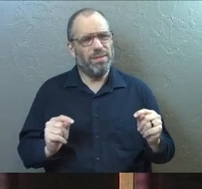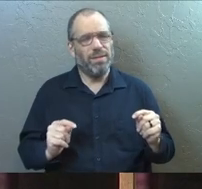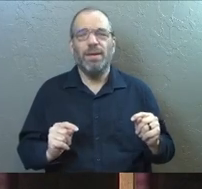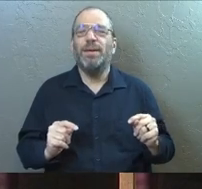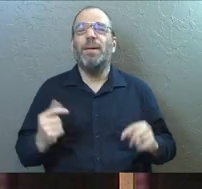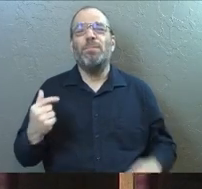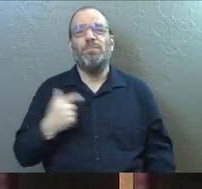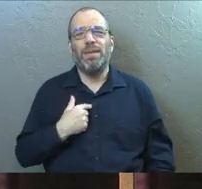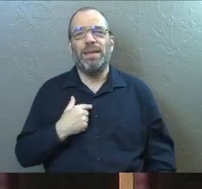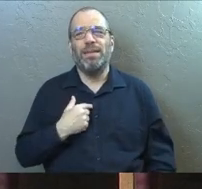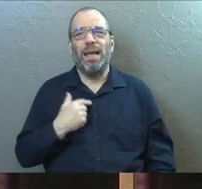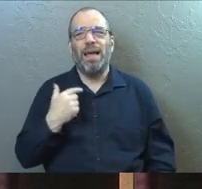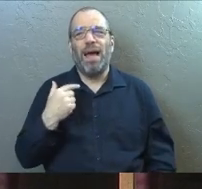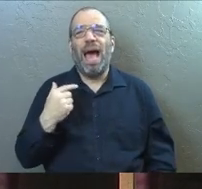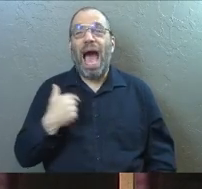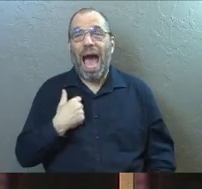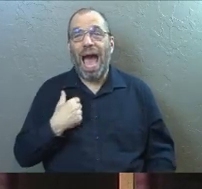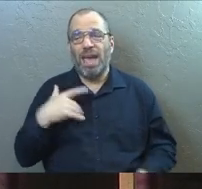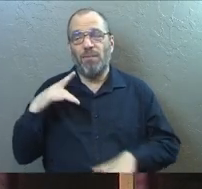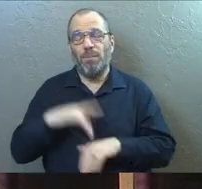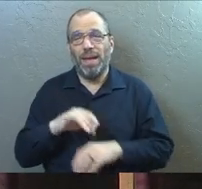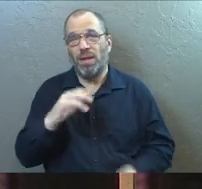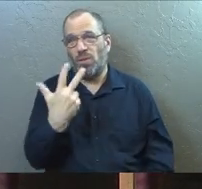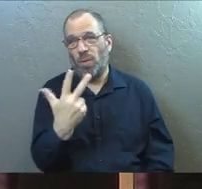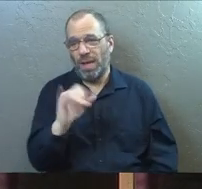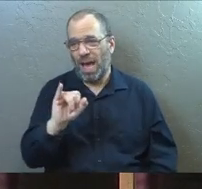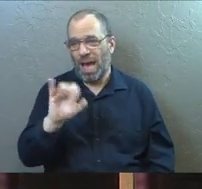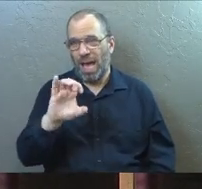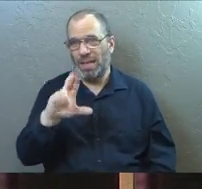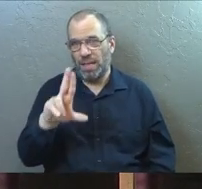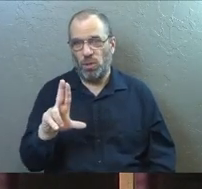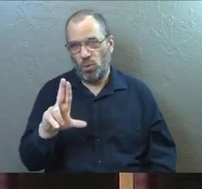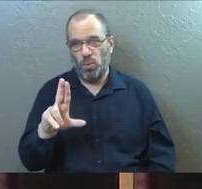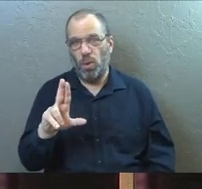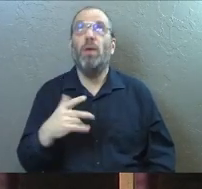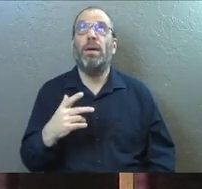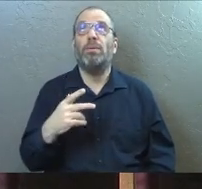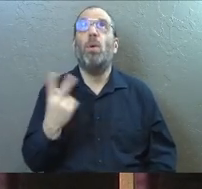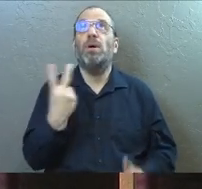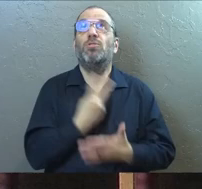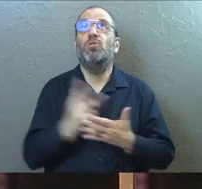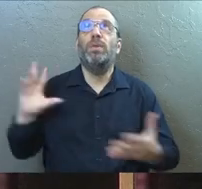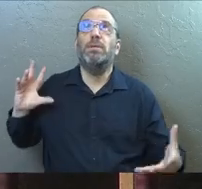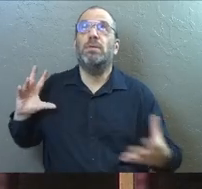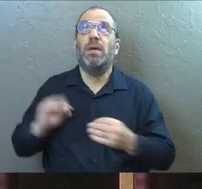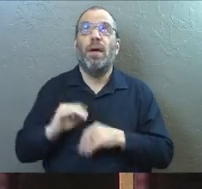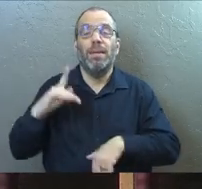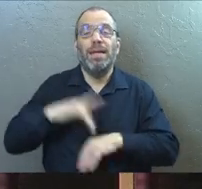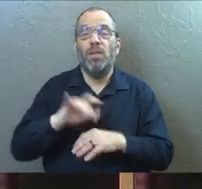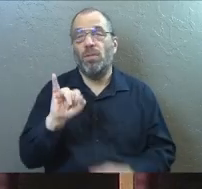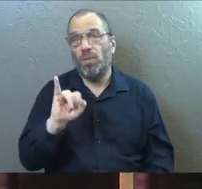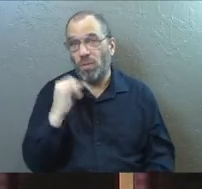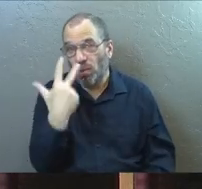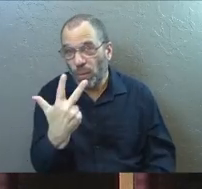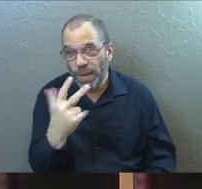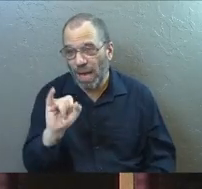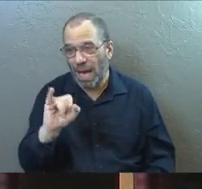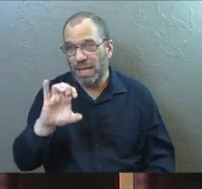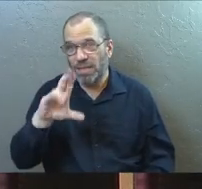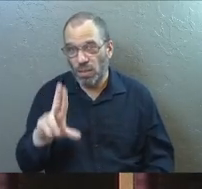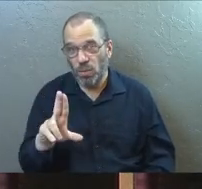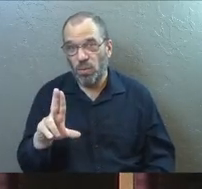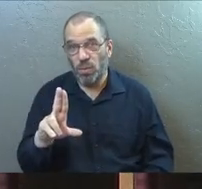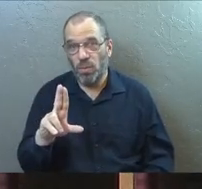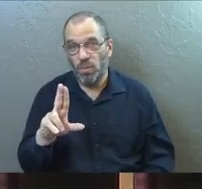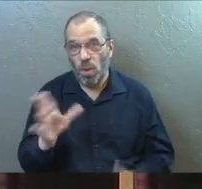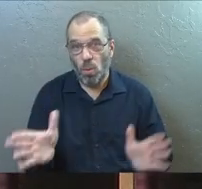I've been in three ICU hospital rooms in the last three or in the last two weeks. Fear of death